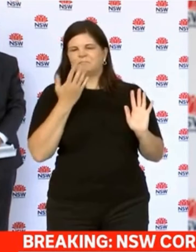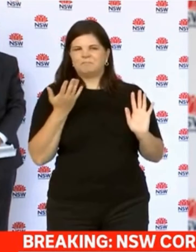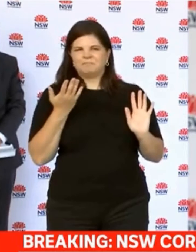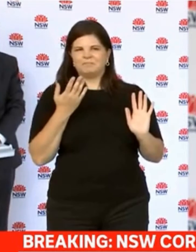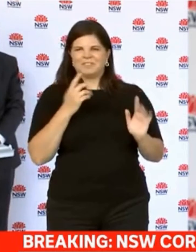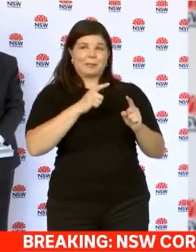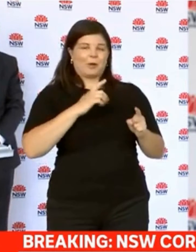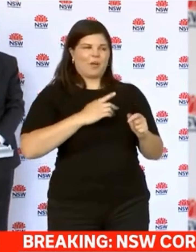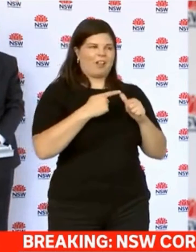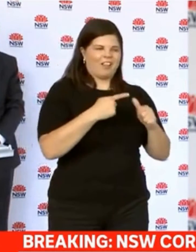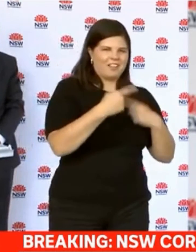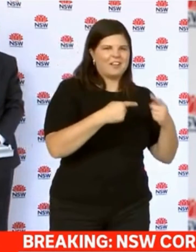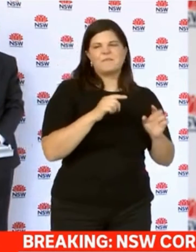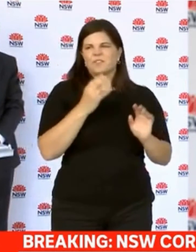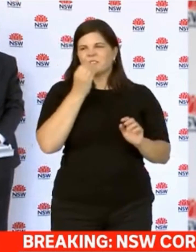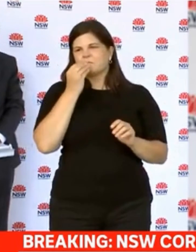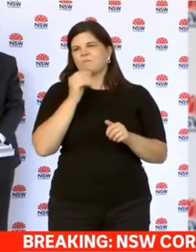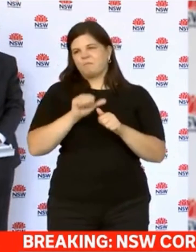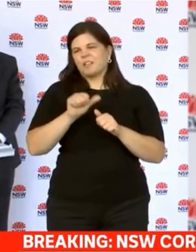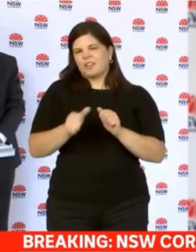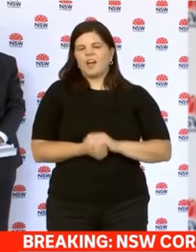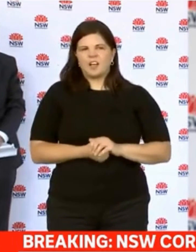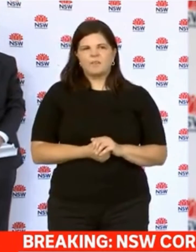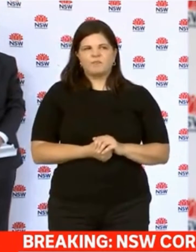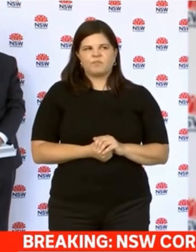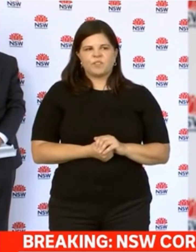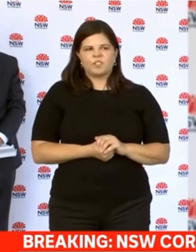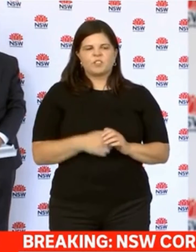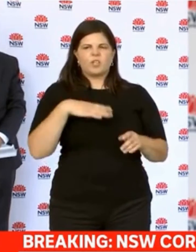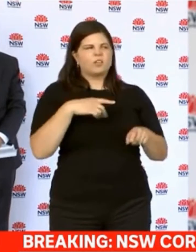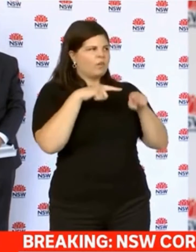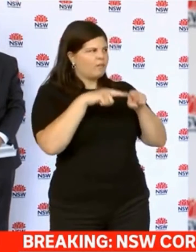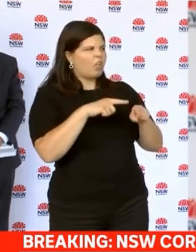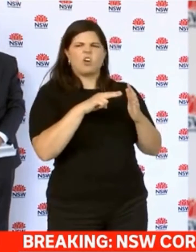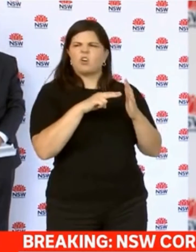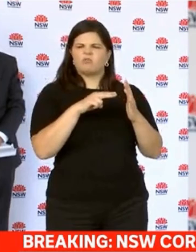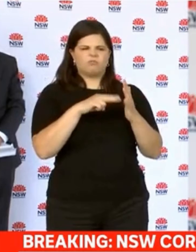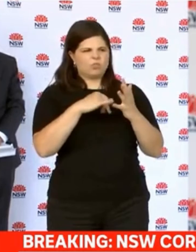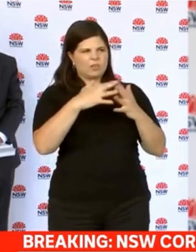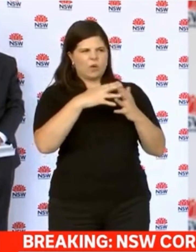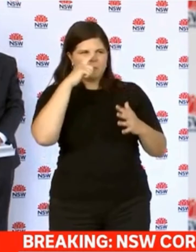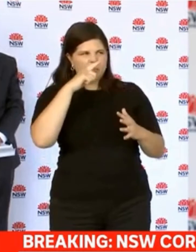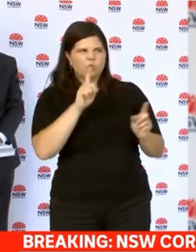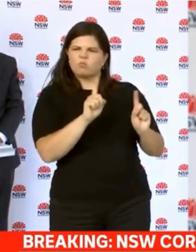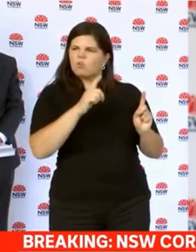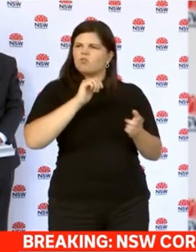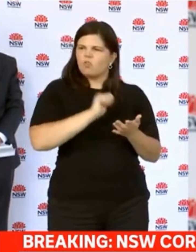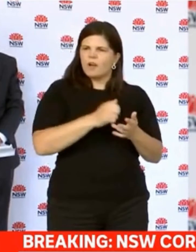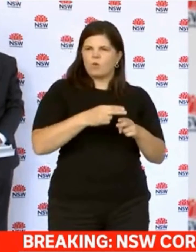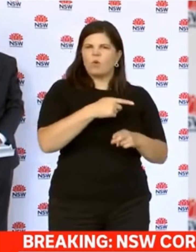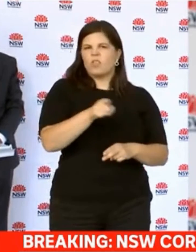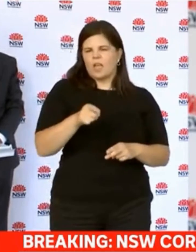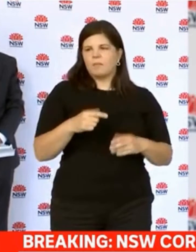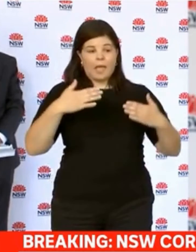lead in the way that I think our citizens want me to and the way they want our government to respond to the pandemic, which is based on health,